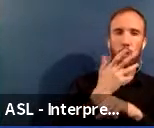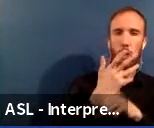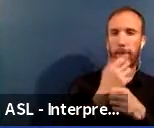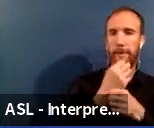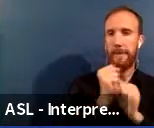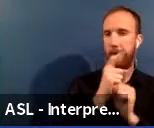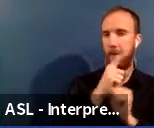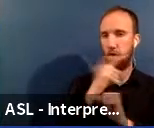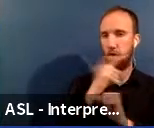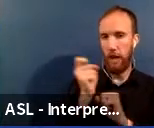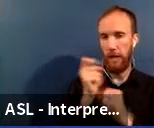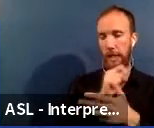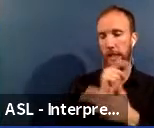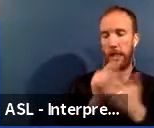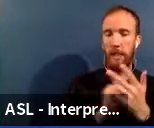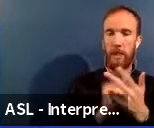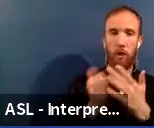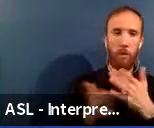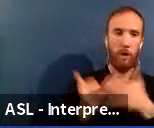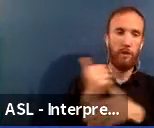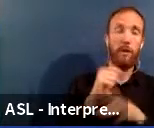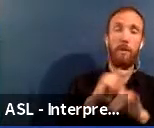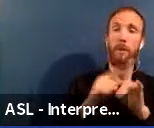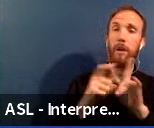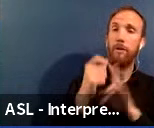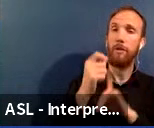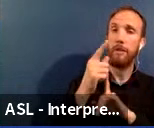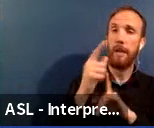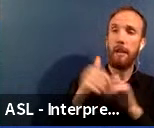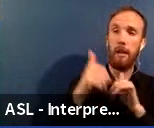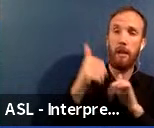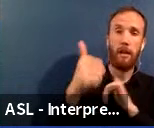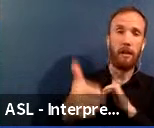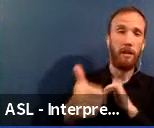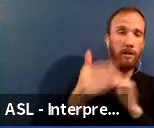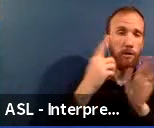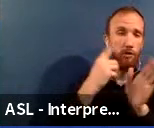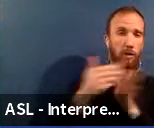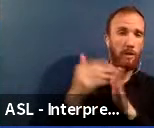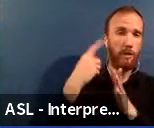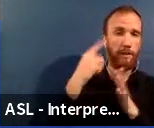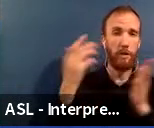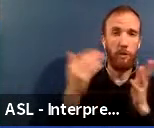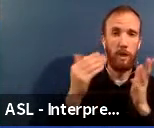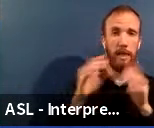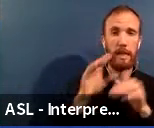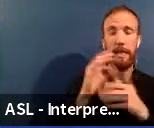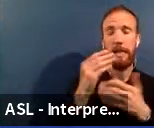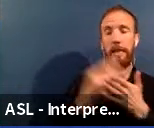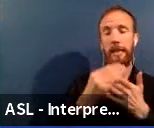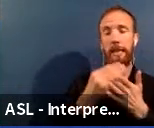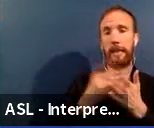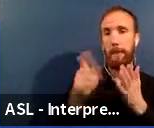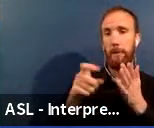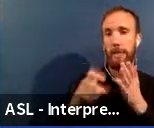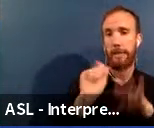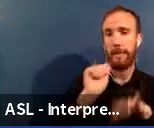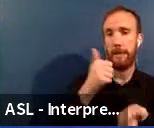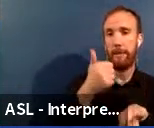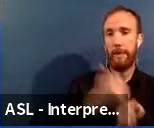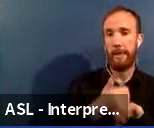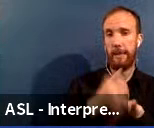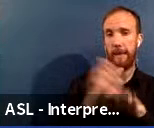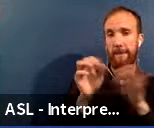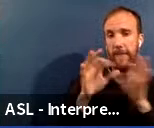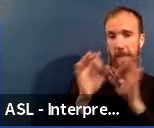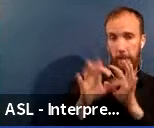are the priorities. The long-term strategy also focused on the capital needs, uh, informed based on the current public feedback. Um,